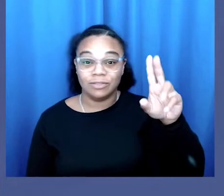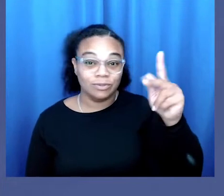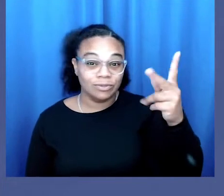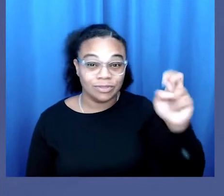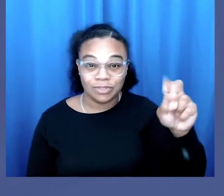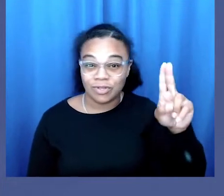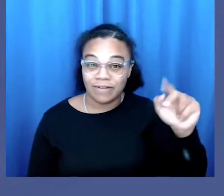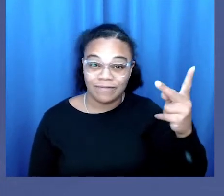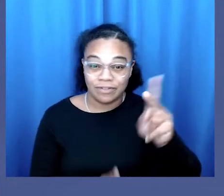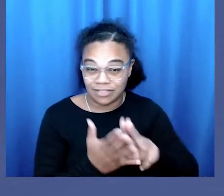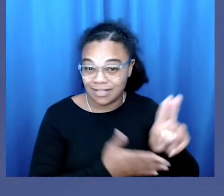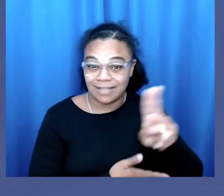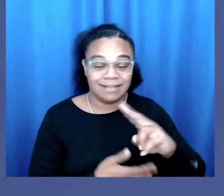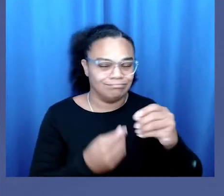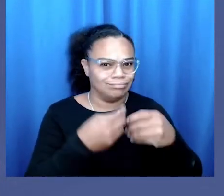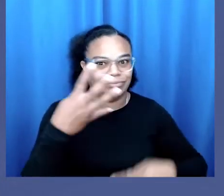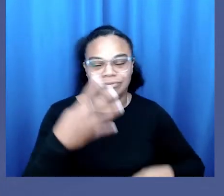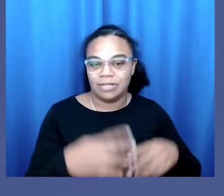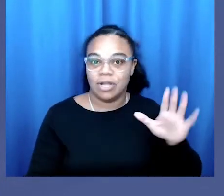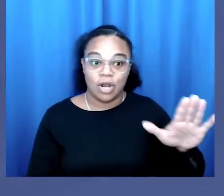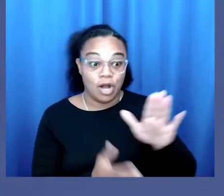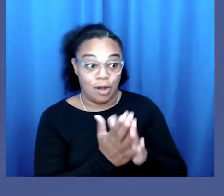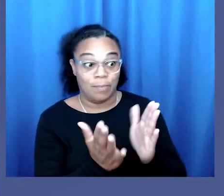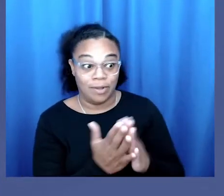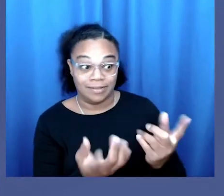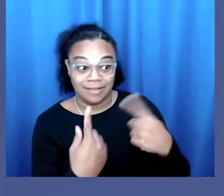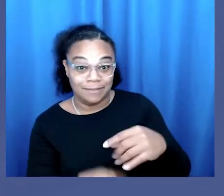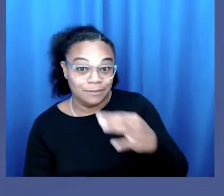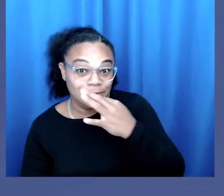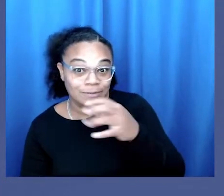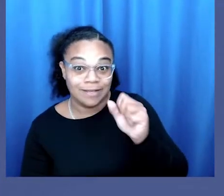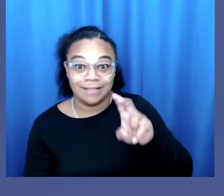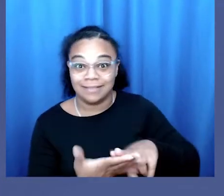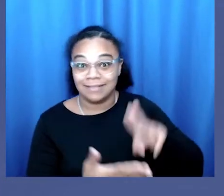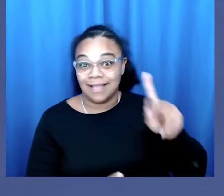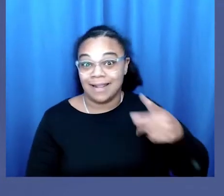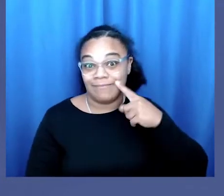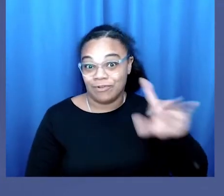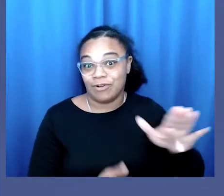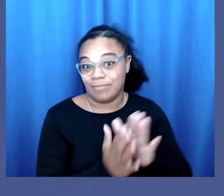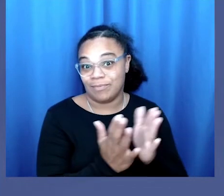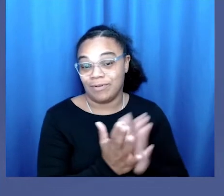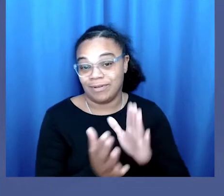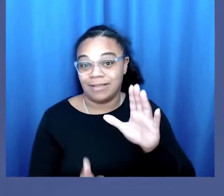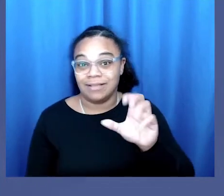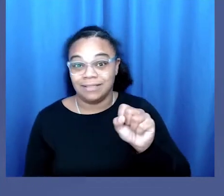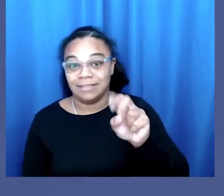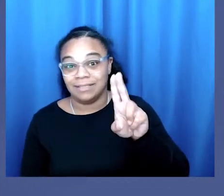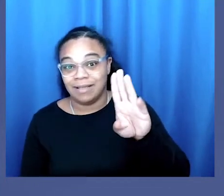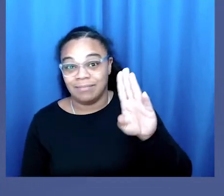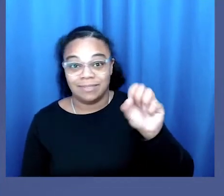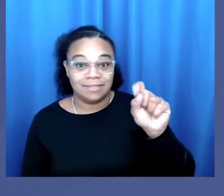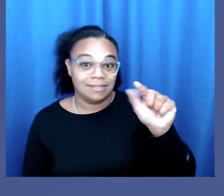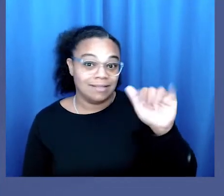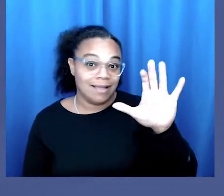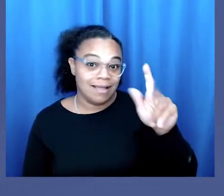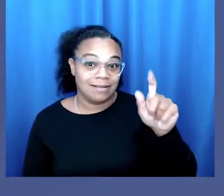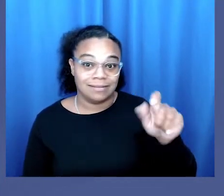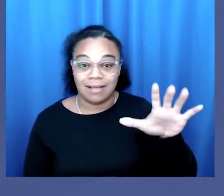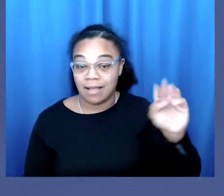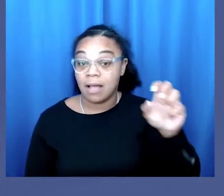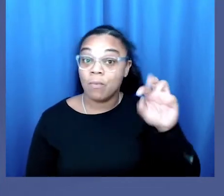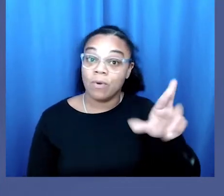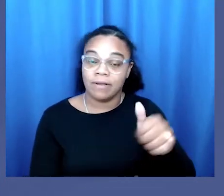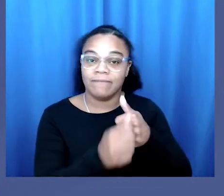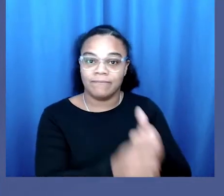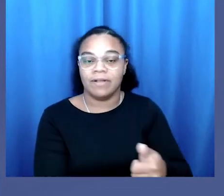Her book, Low End Theory, is forthcoming. You can sign up for her substack at thoughtscholar.substack.com, or you